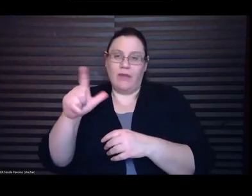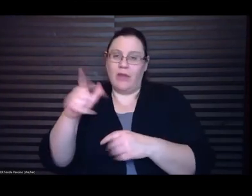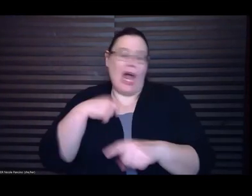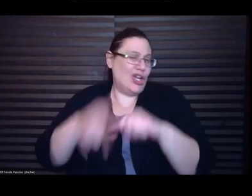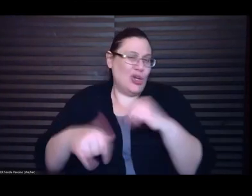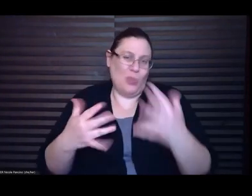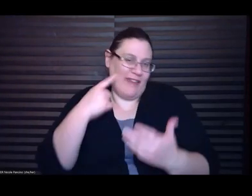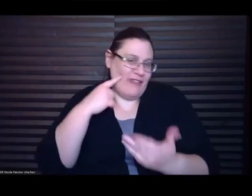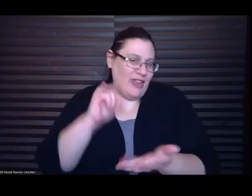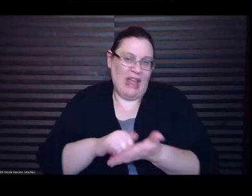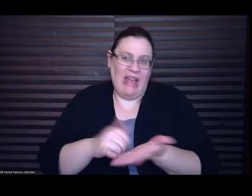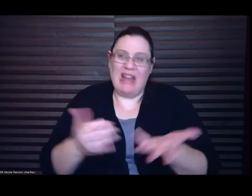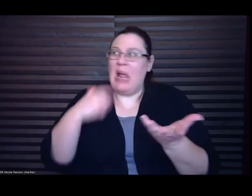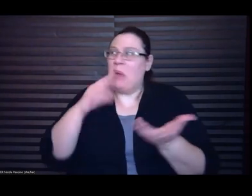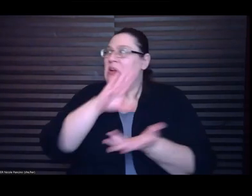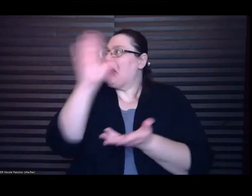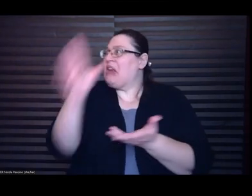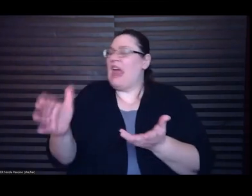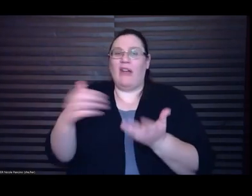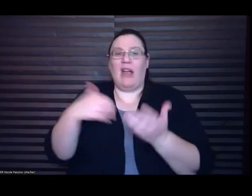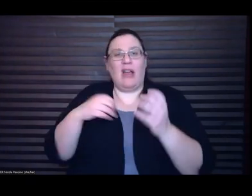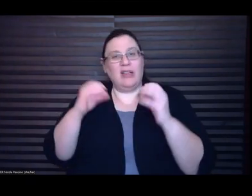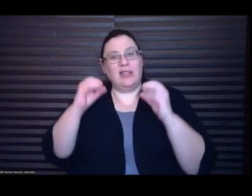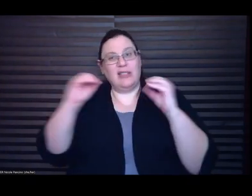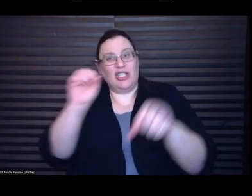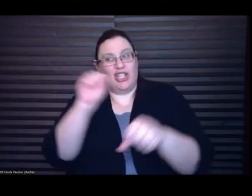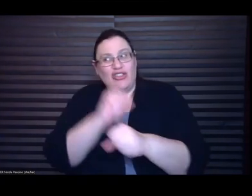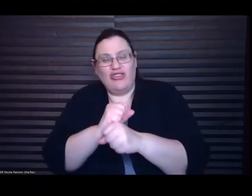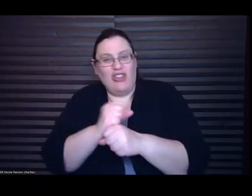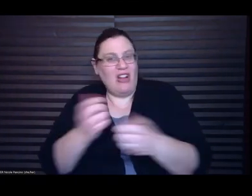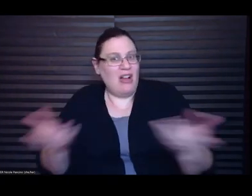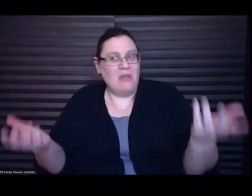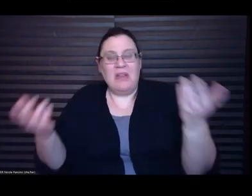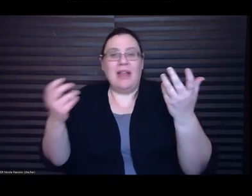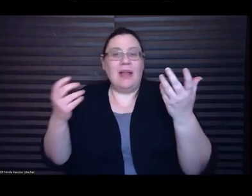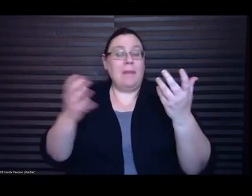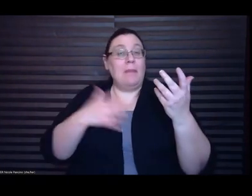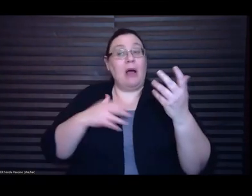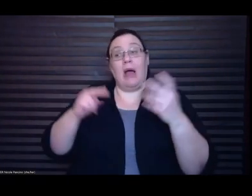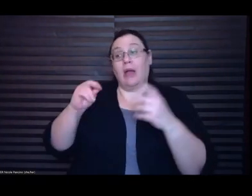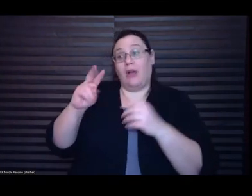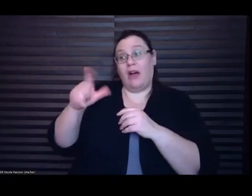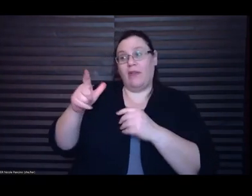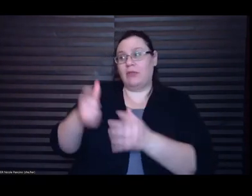my novel took me 10 years to write so it's